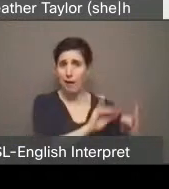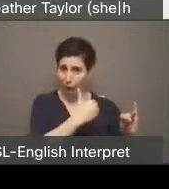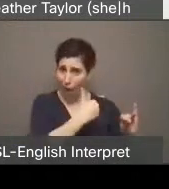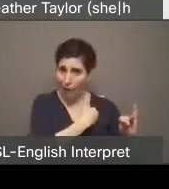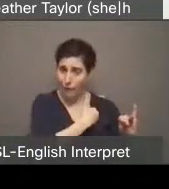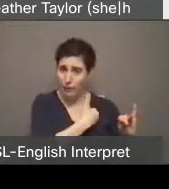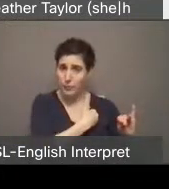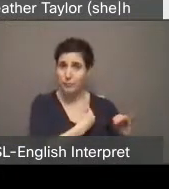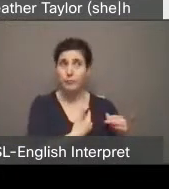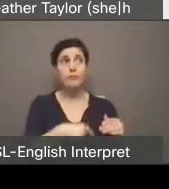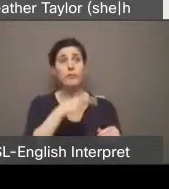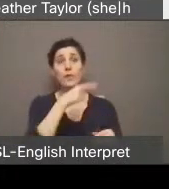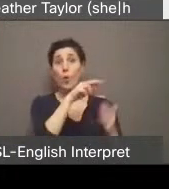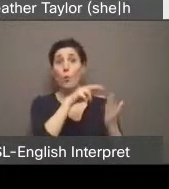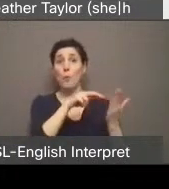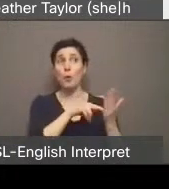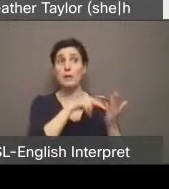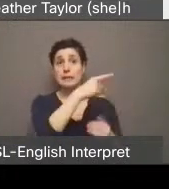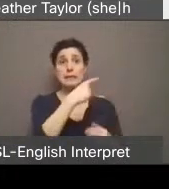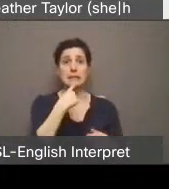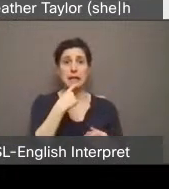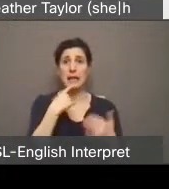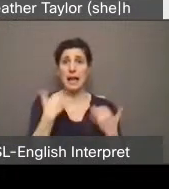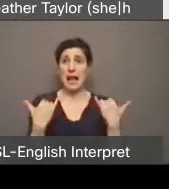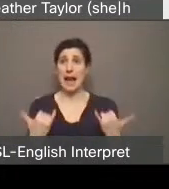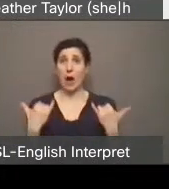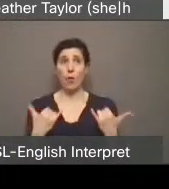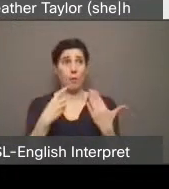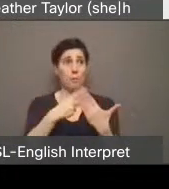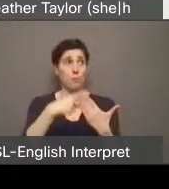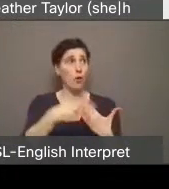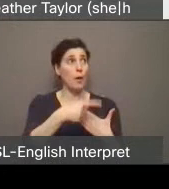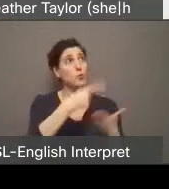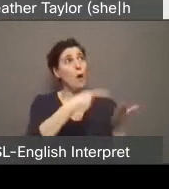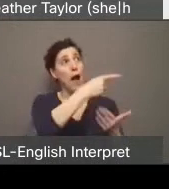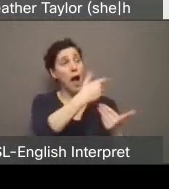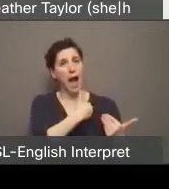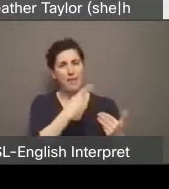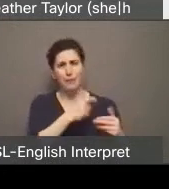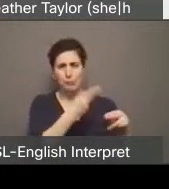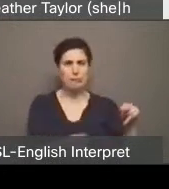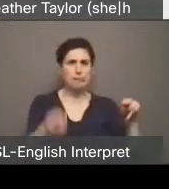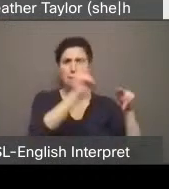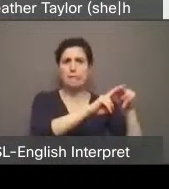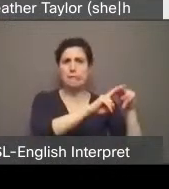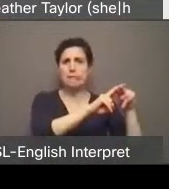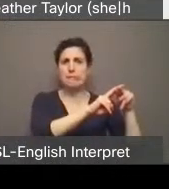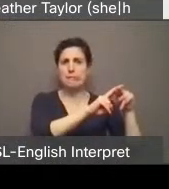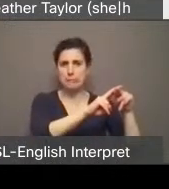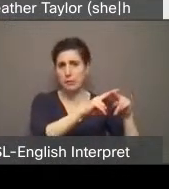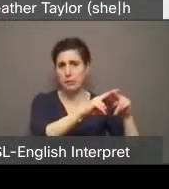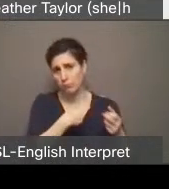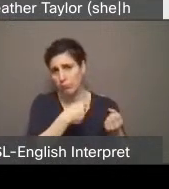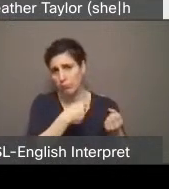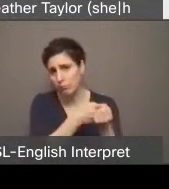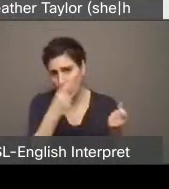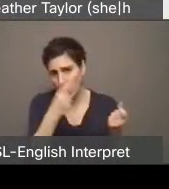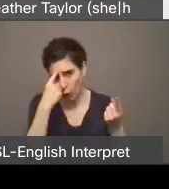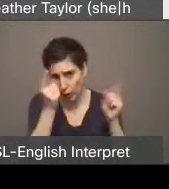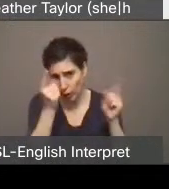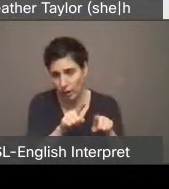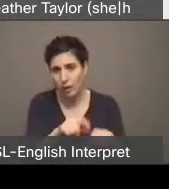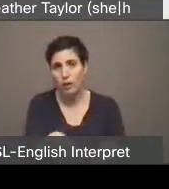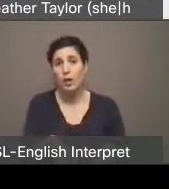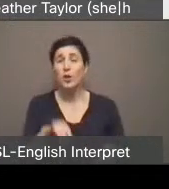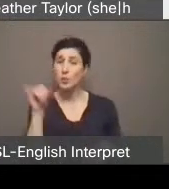say that existing programs need to be scaled up. I also believe that webinars and public meetings in multiple